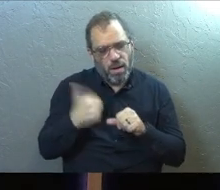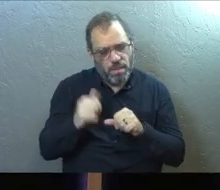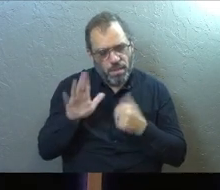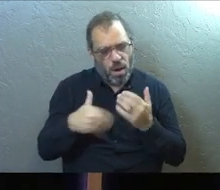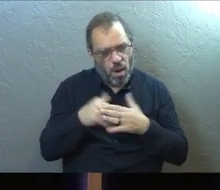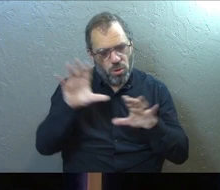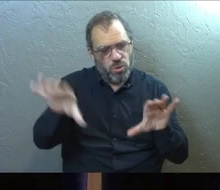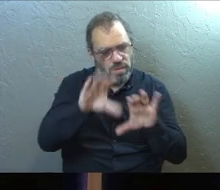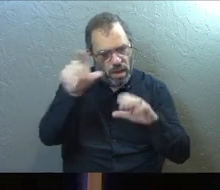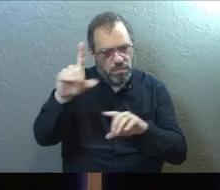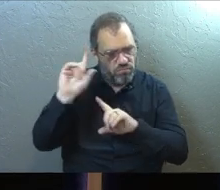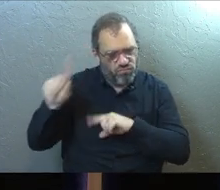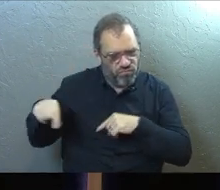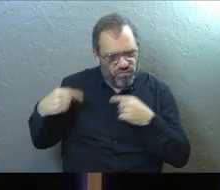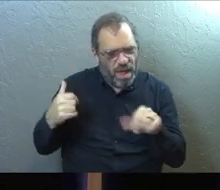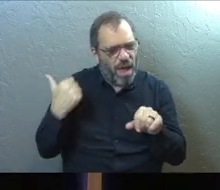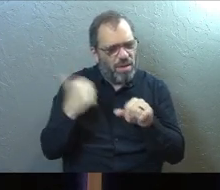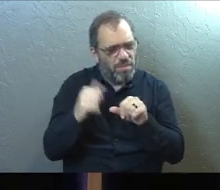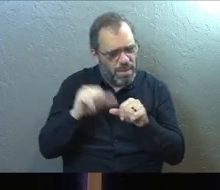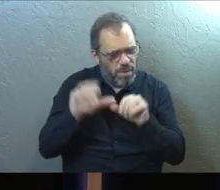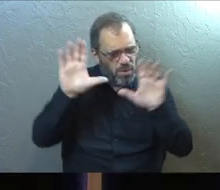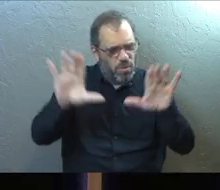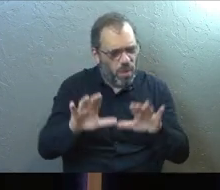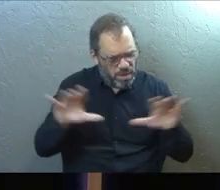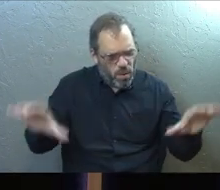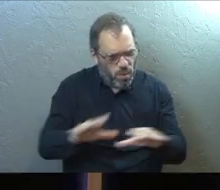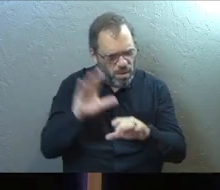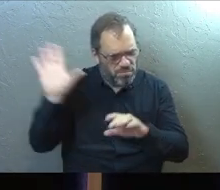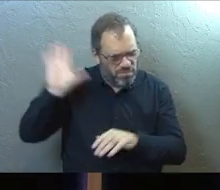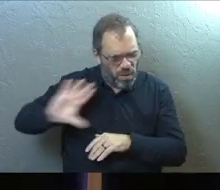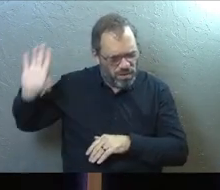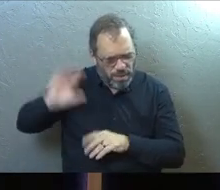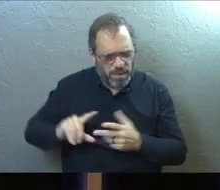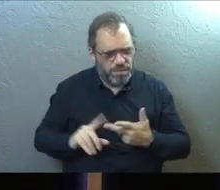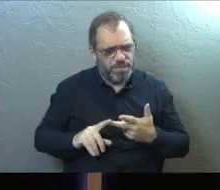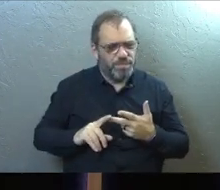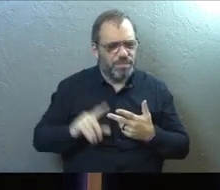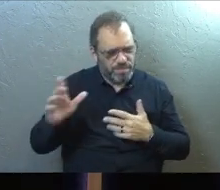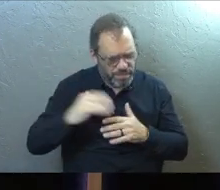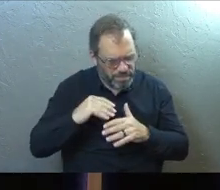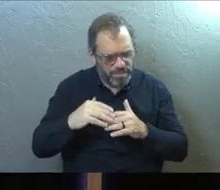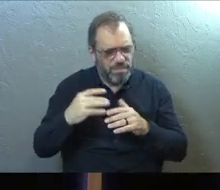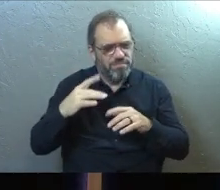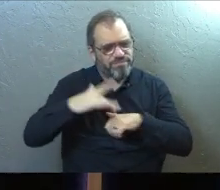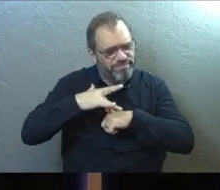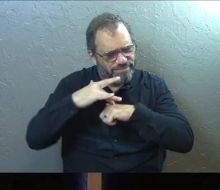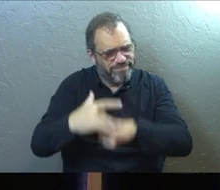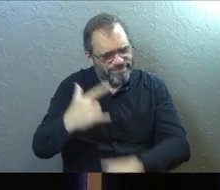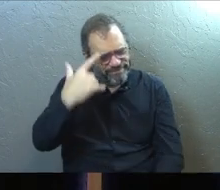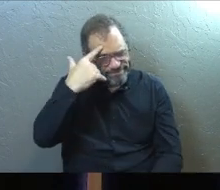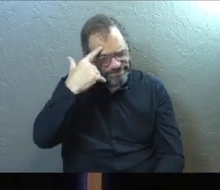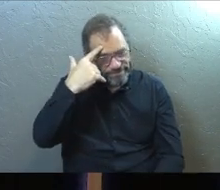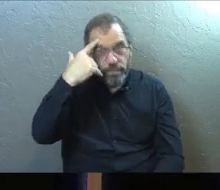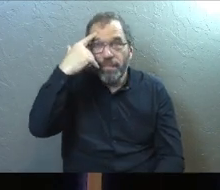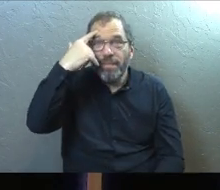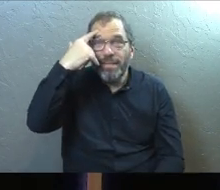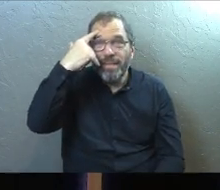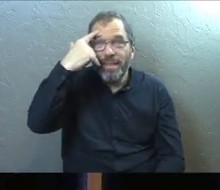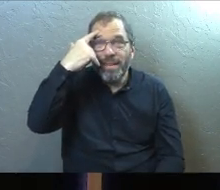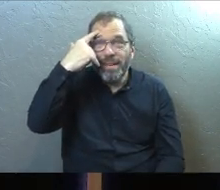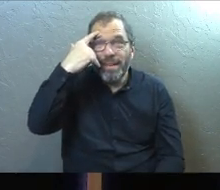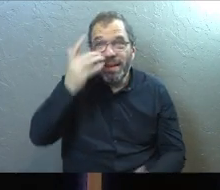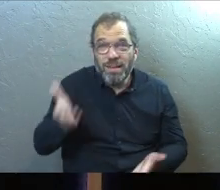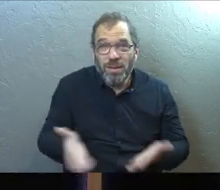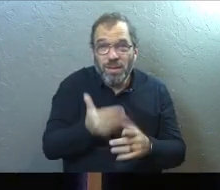all you have done, oh Lord. I remember your wonderful deeds of long ago. They're constantly in my thoughts. See him hyping